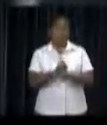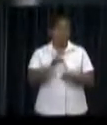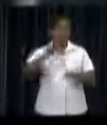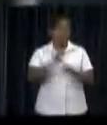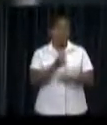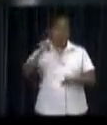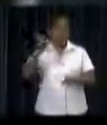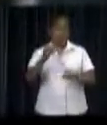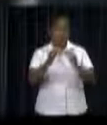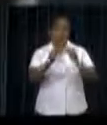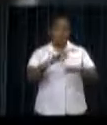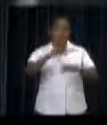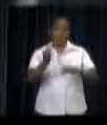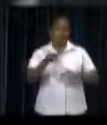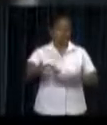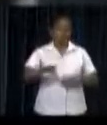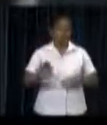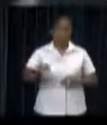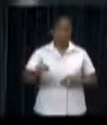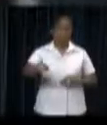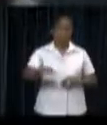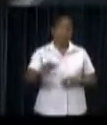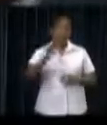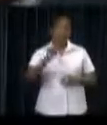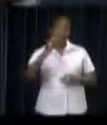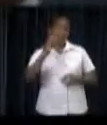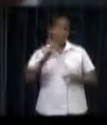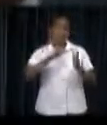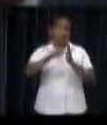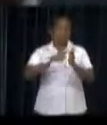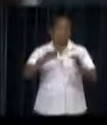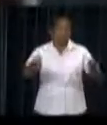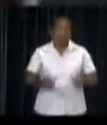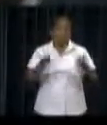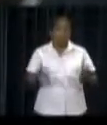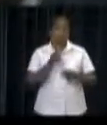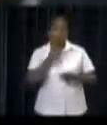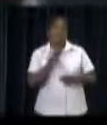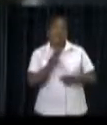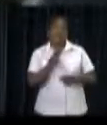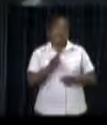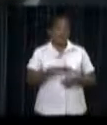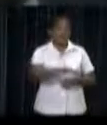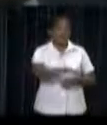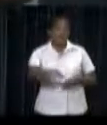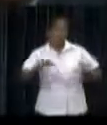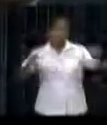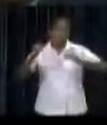there. Arrangements were also made in respect to the building of the hospital in the district of Wanika.